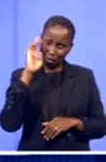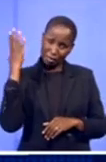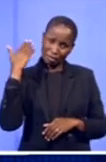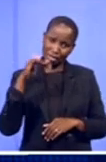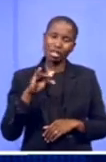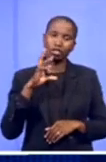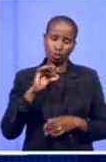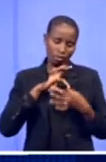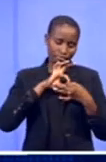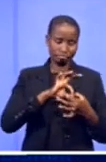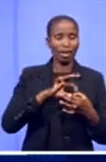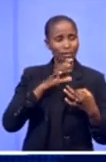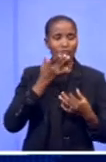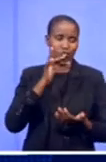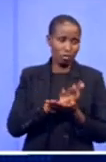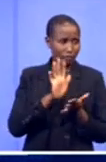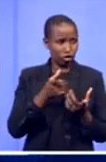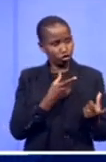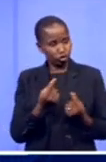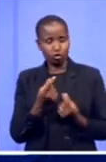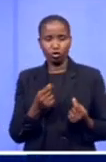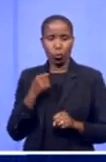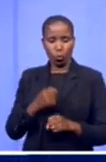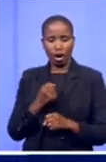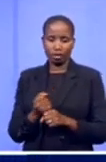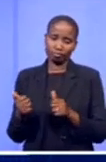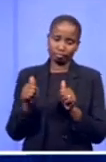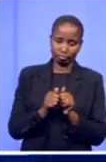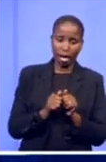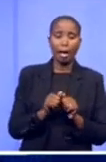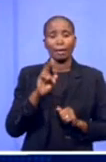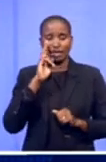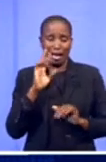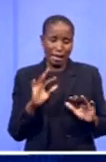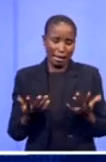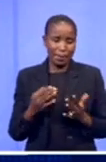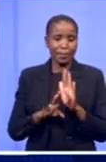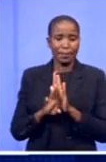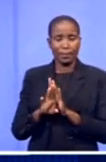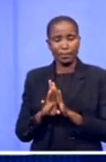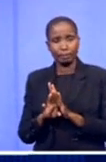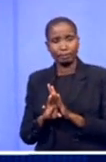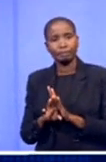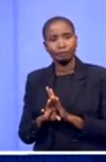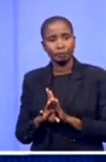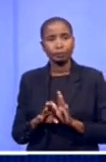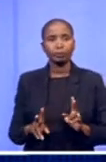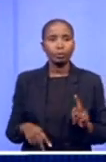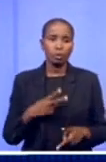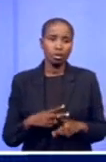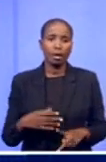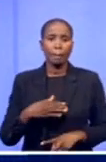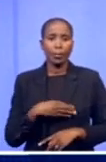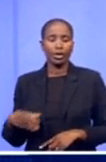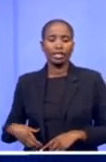bringing this pipeline to life. We're also going to have the president opening the conference